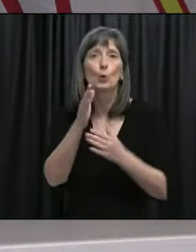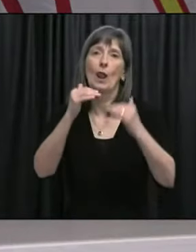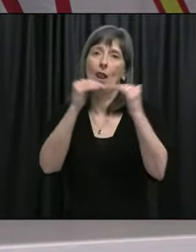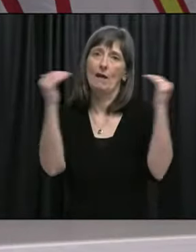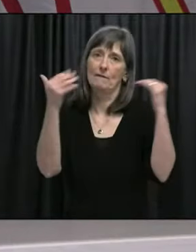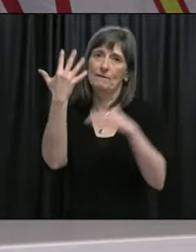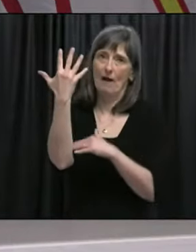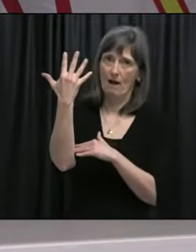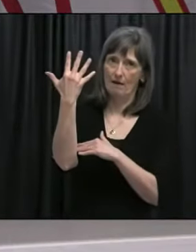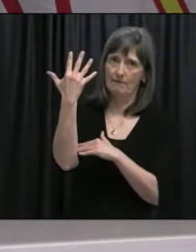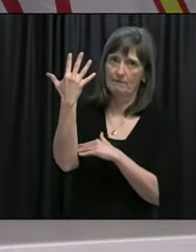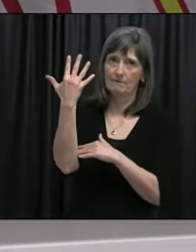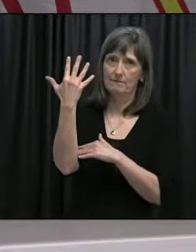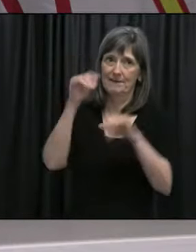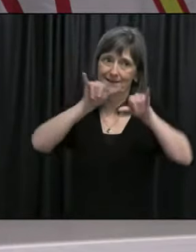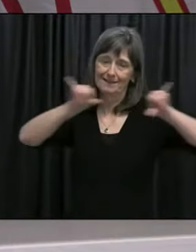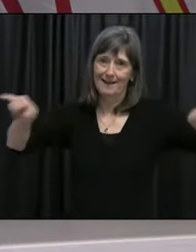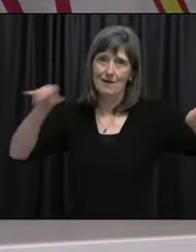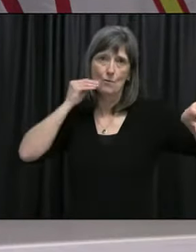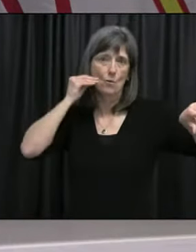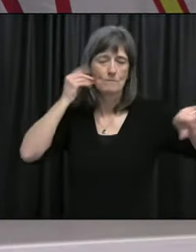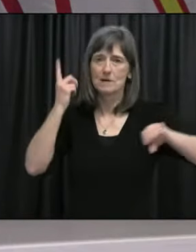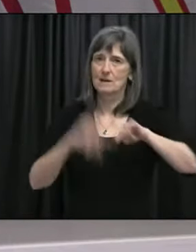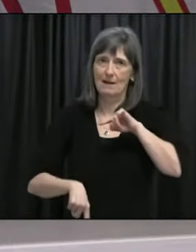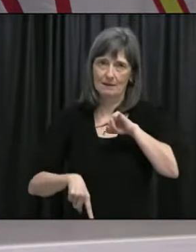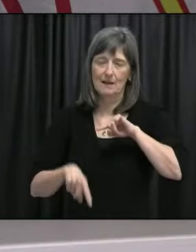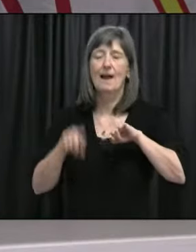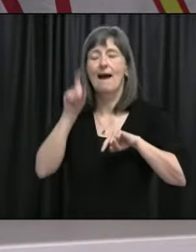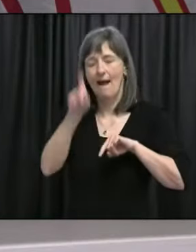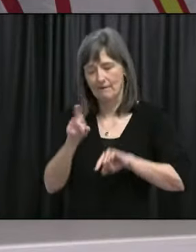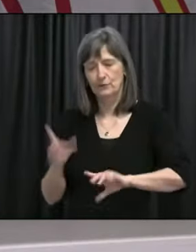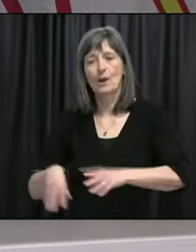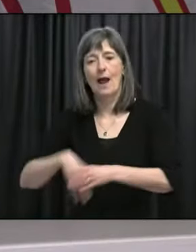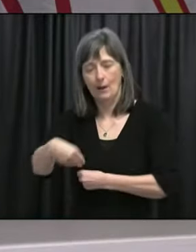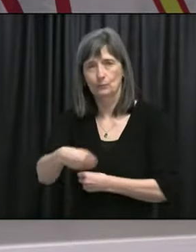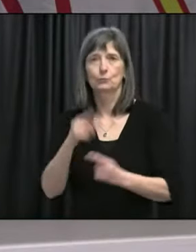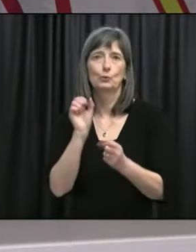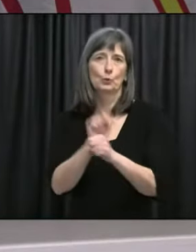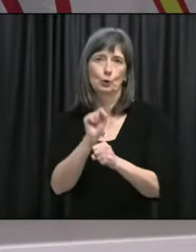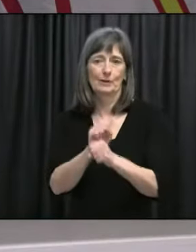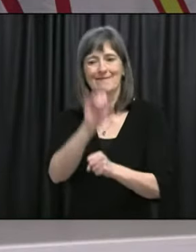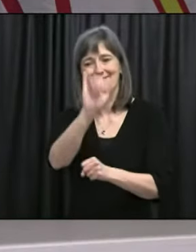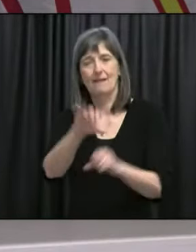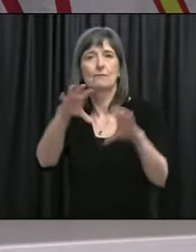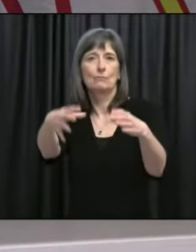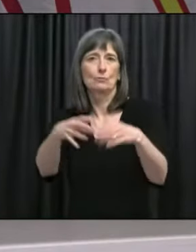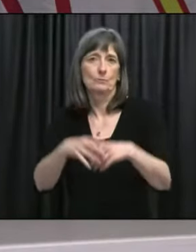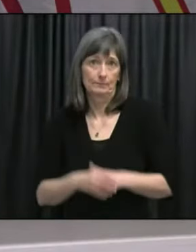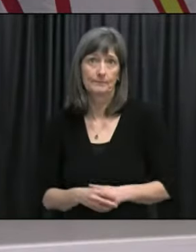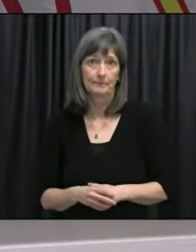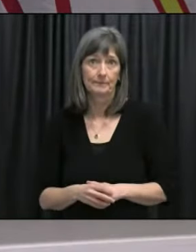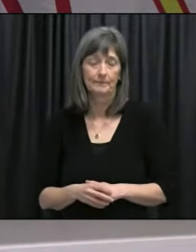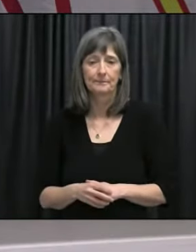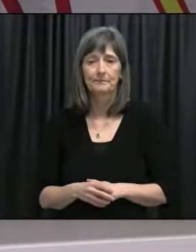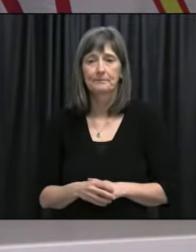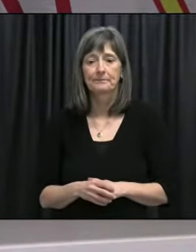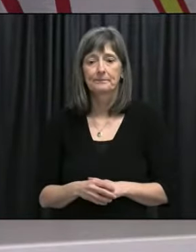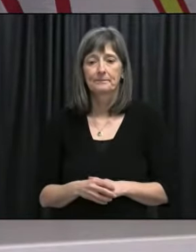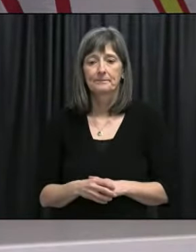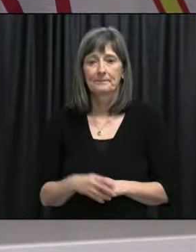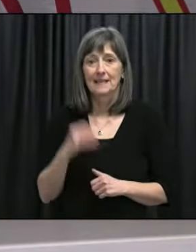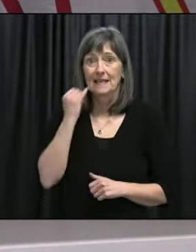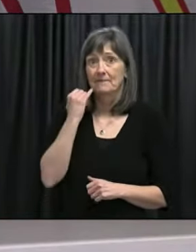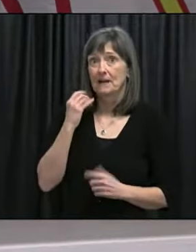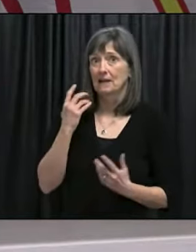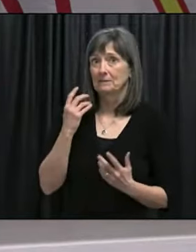uh, lockdown and had, and couldn't work from home and had to go to work. So that's, that's the group that we're targeting. Um, obviously just in case if we,